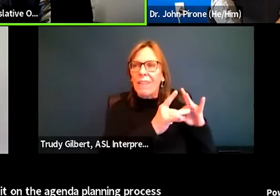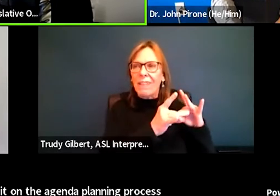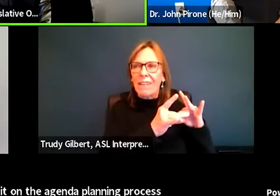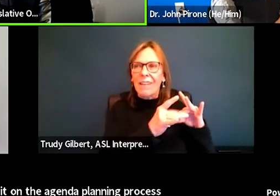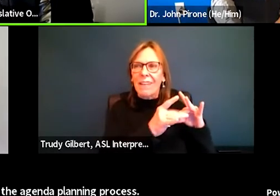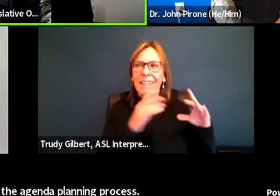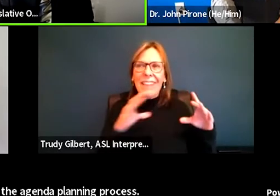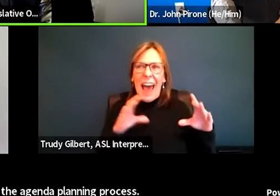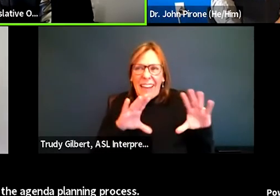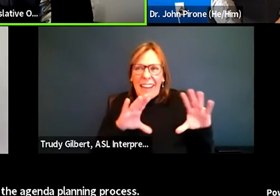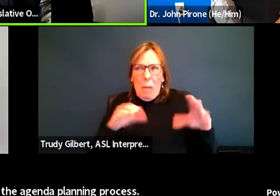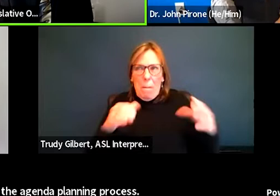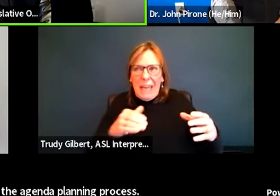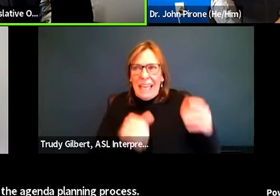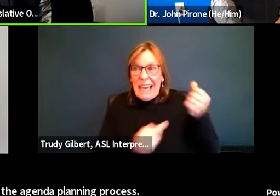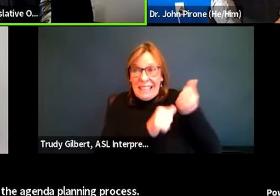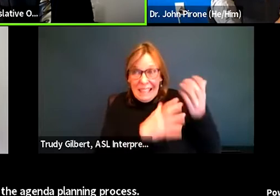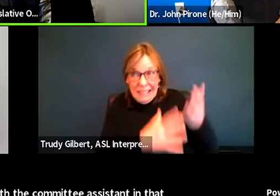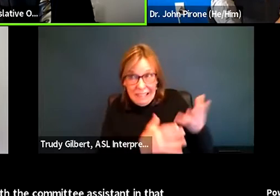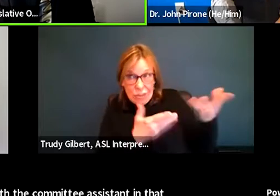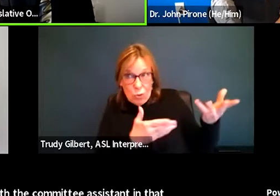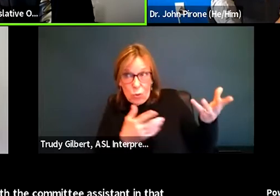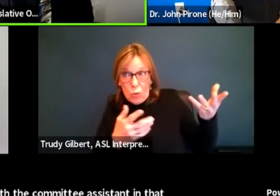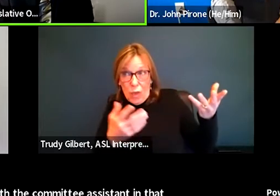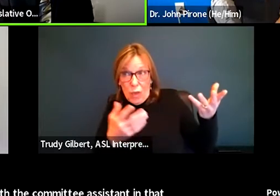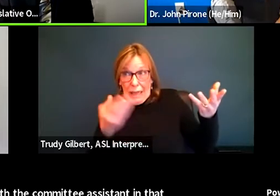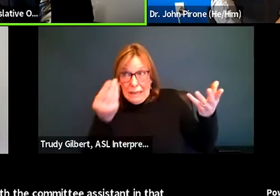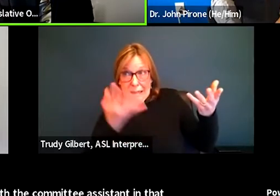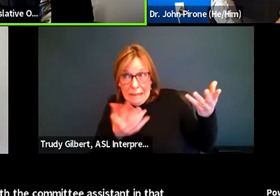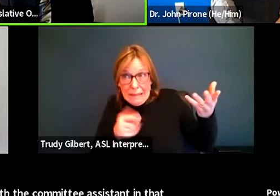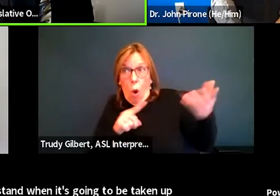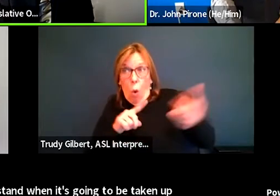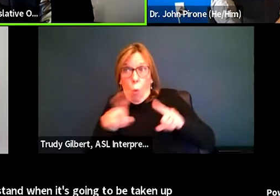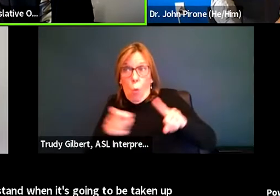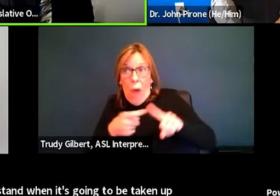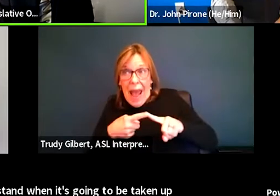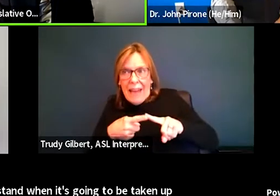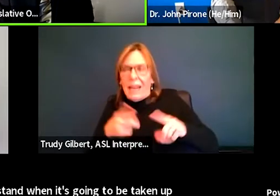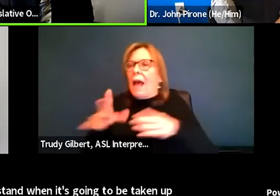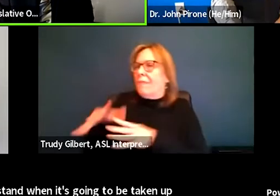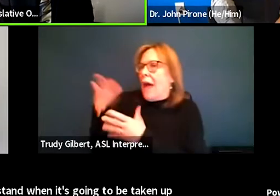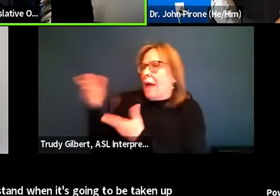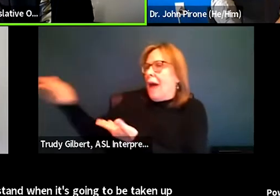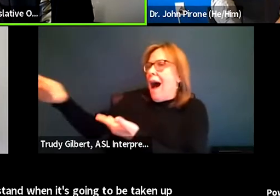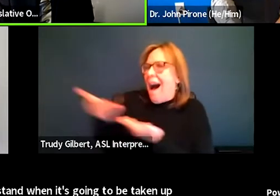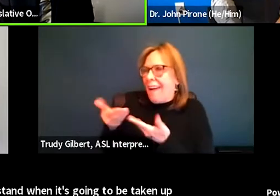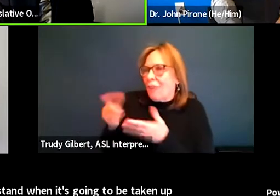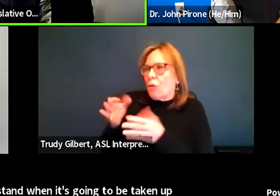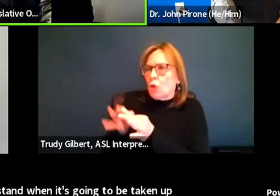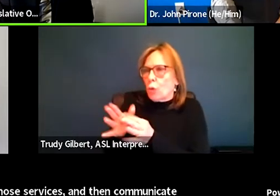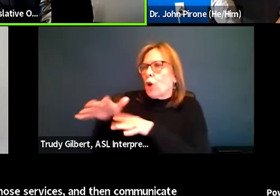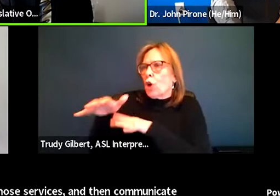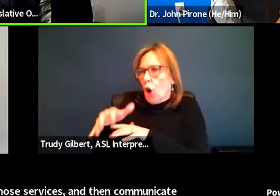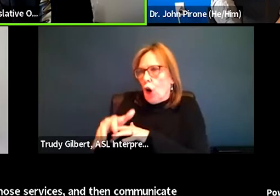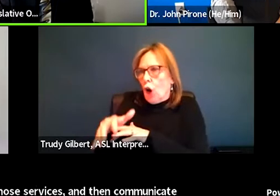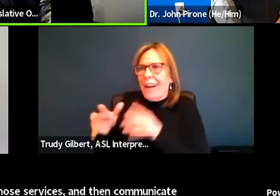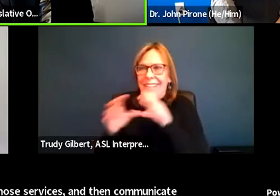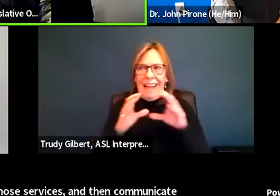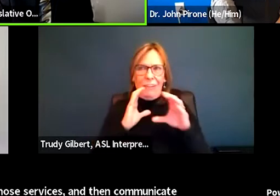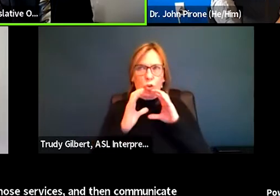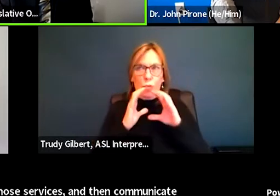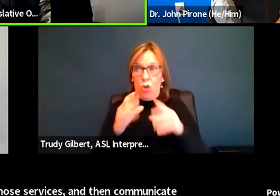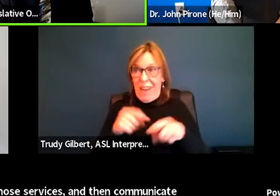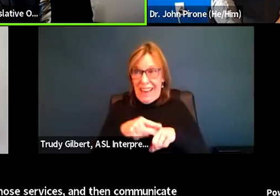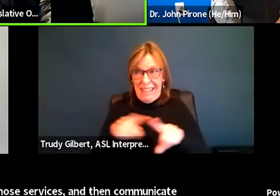understand when it's going to be taken up and then schedule those services and then communicate to him or the chair, please